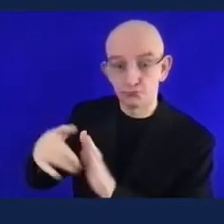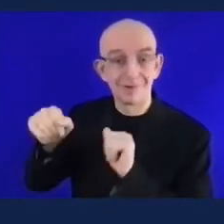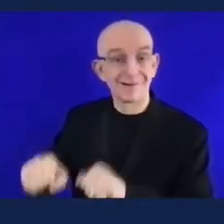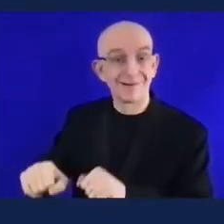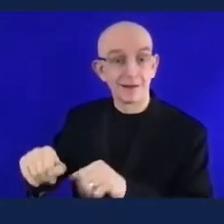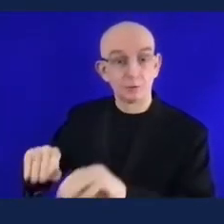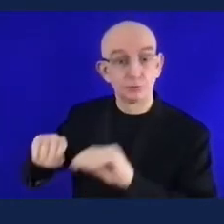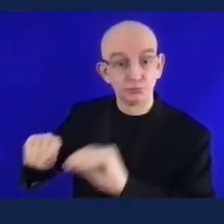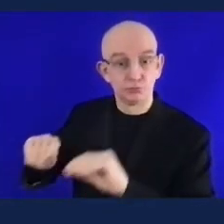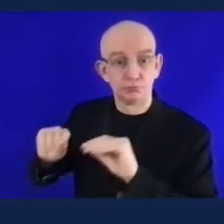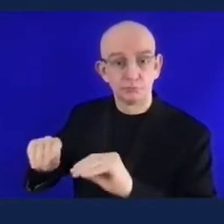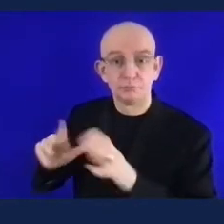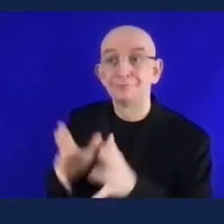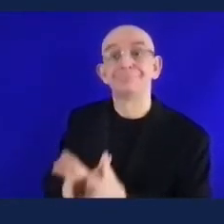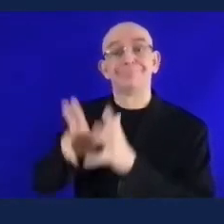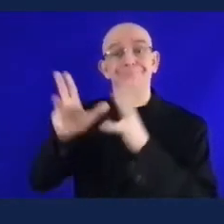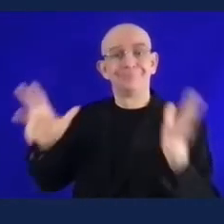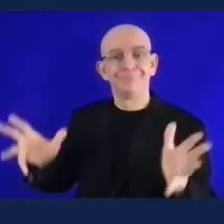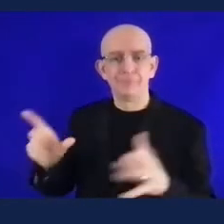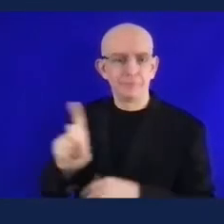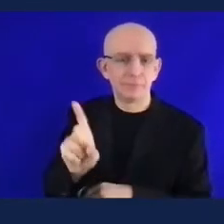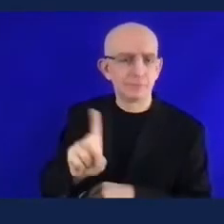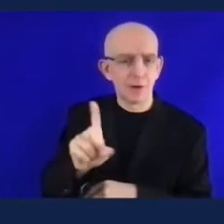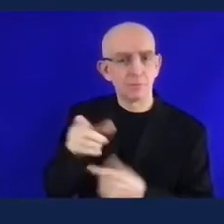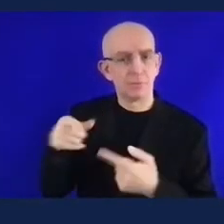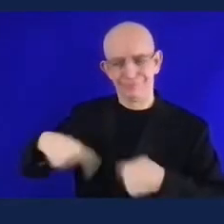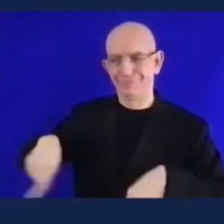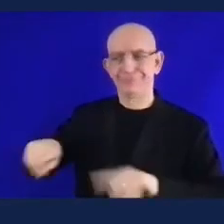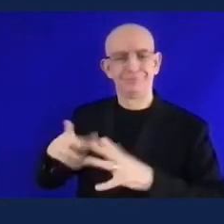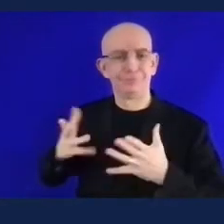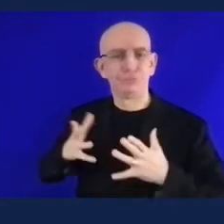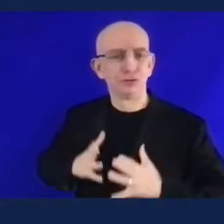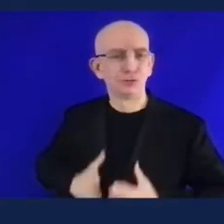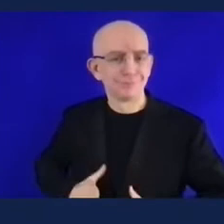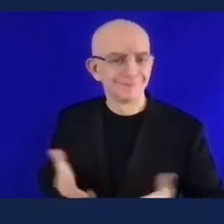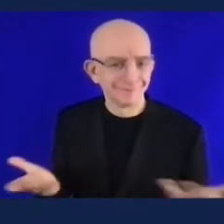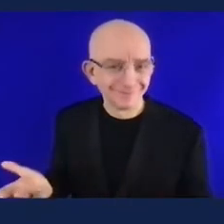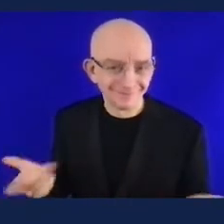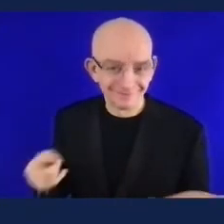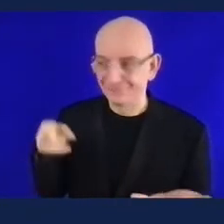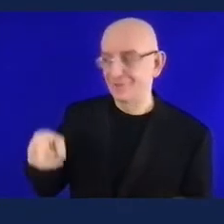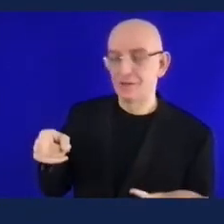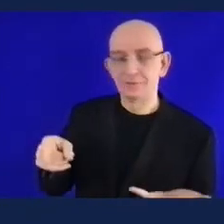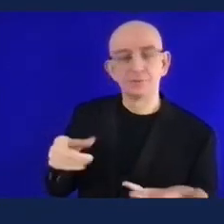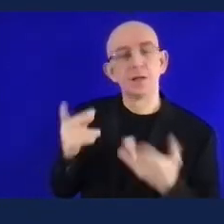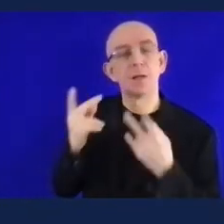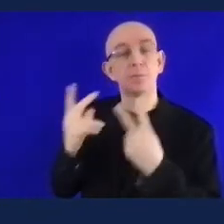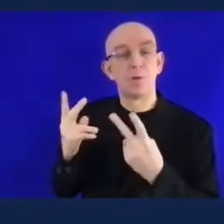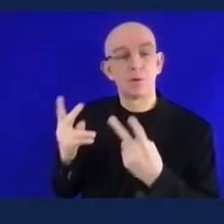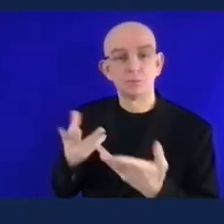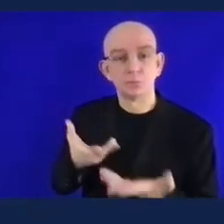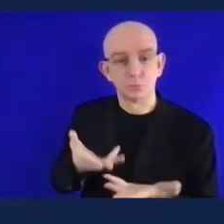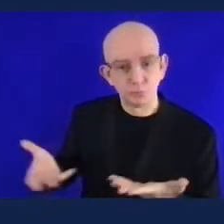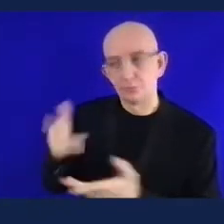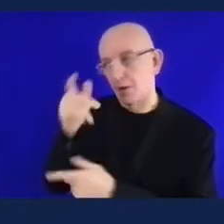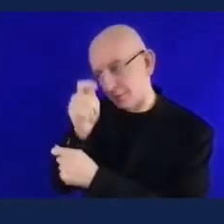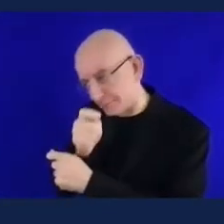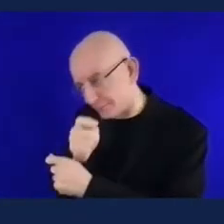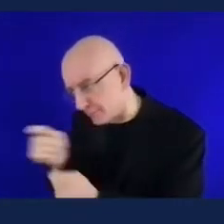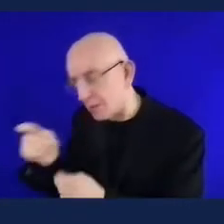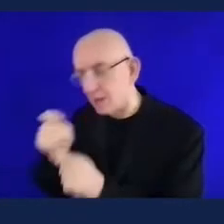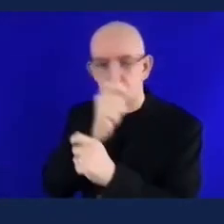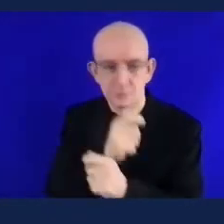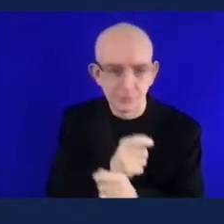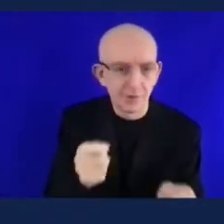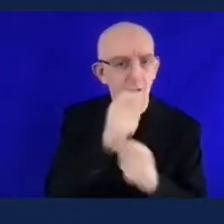with all those clubs and say that's all you need to understand the carer or a loved one will be with them as well so at the session the role of fully caring